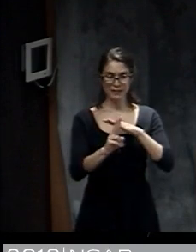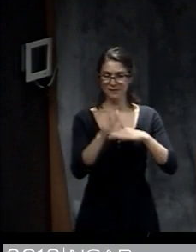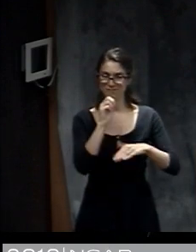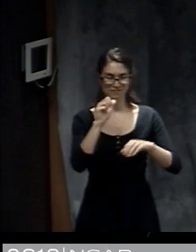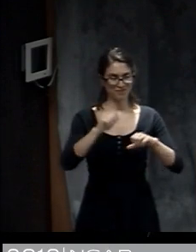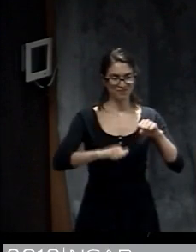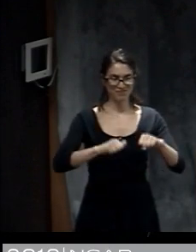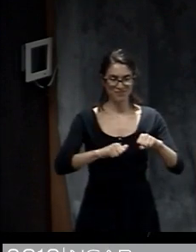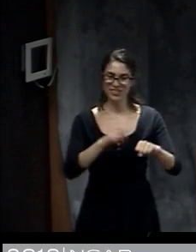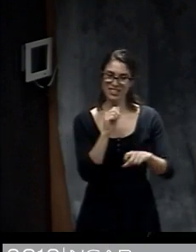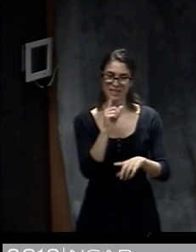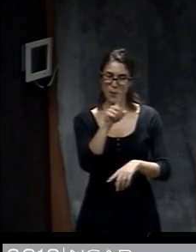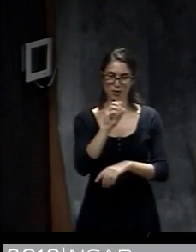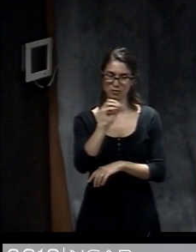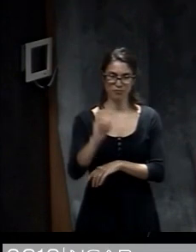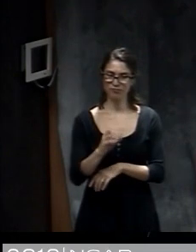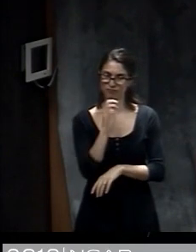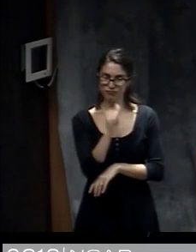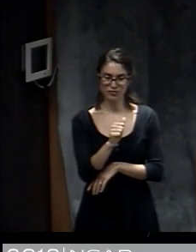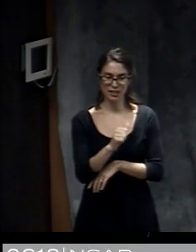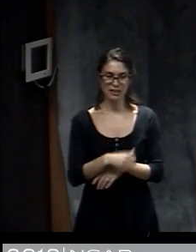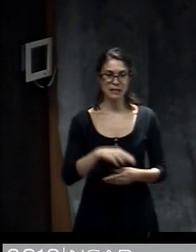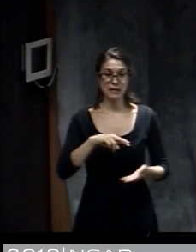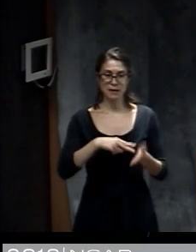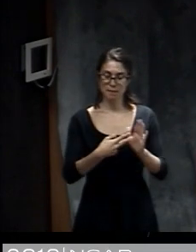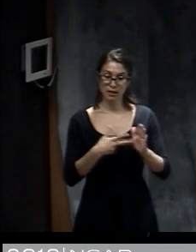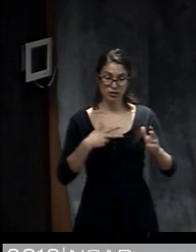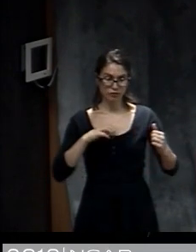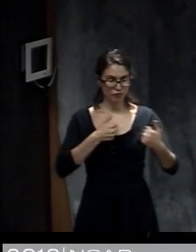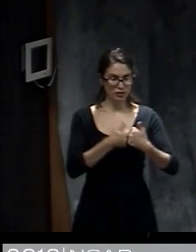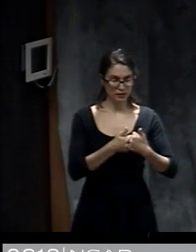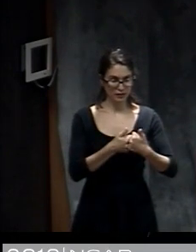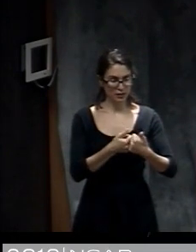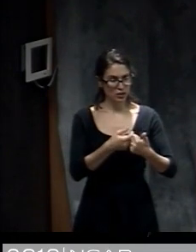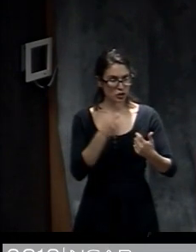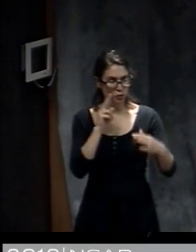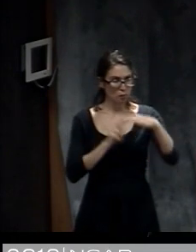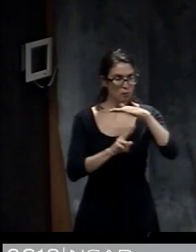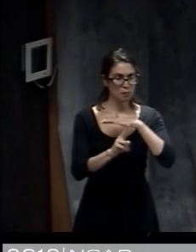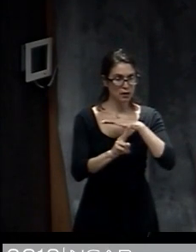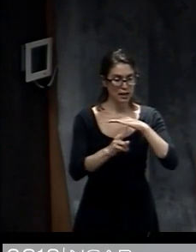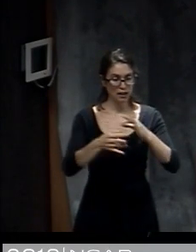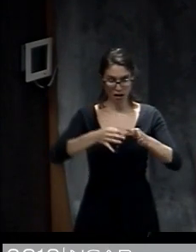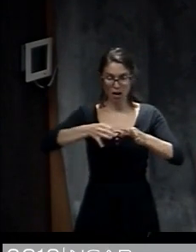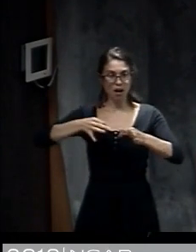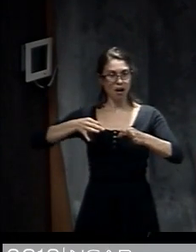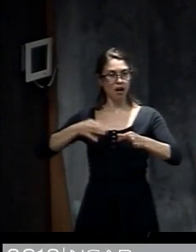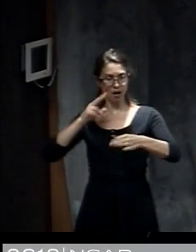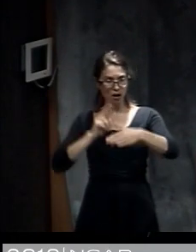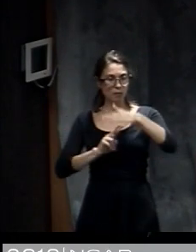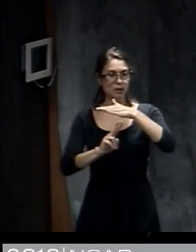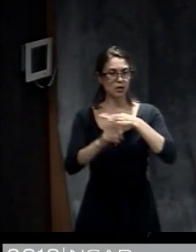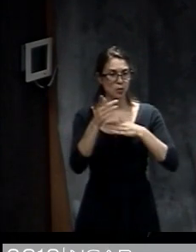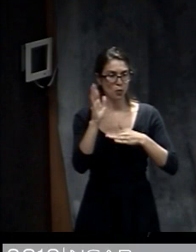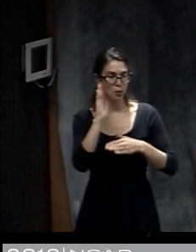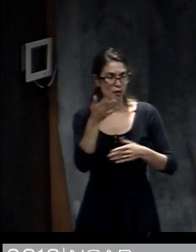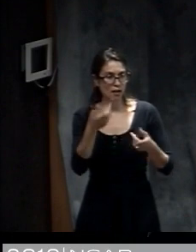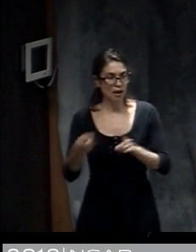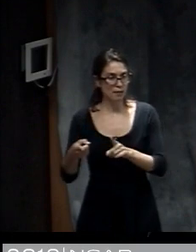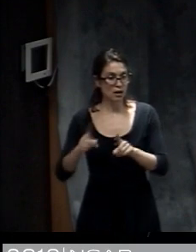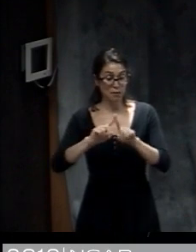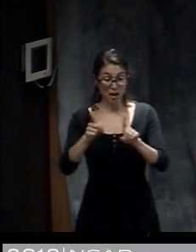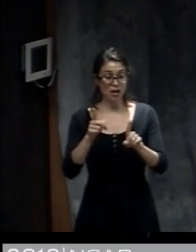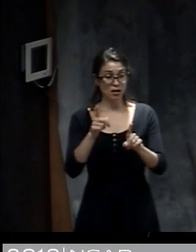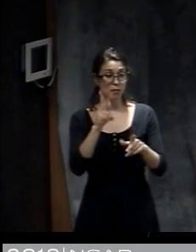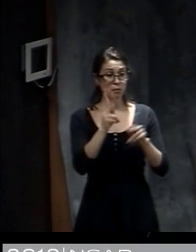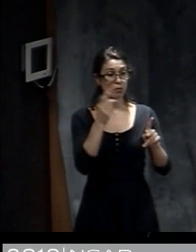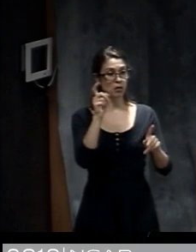to predict exactly what's going to happen a long time in advance. But people also need to know what's going to happen to them in order to make decisions. And so we'll talk about that now.